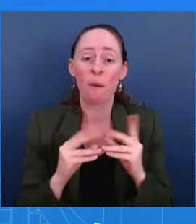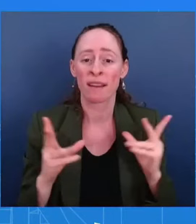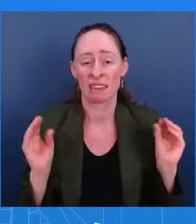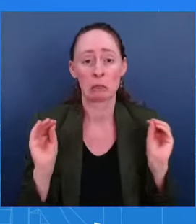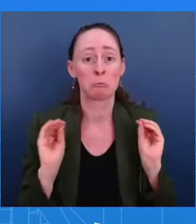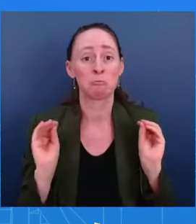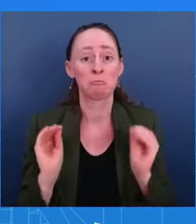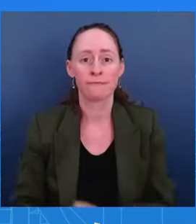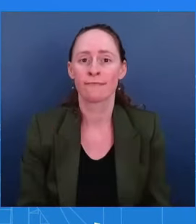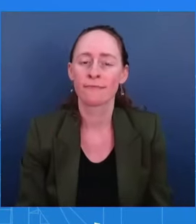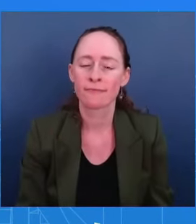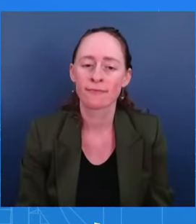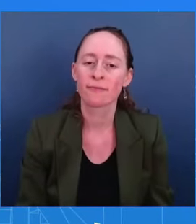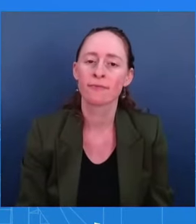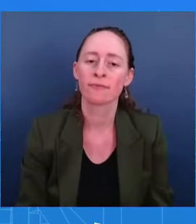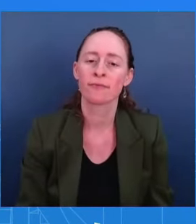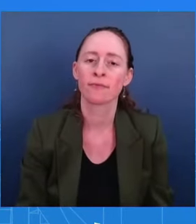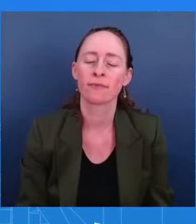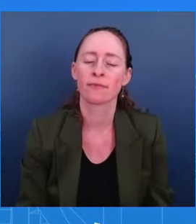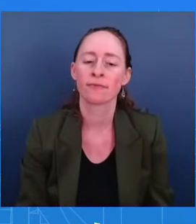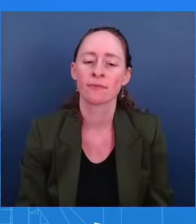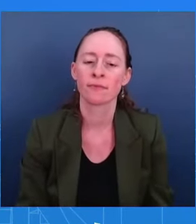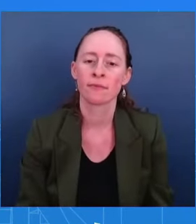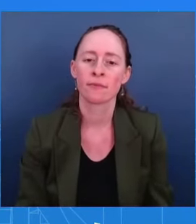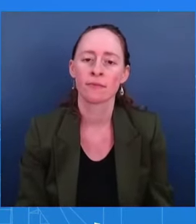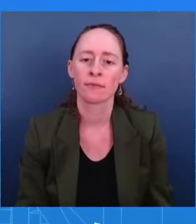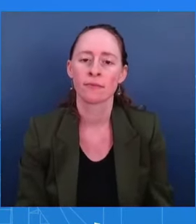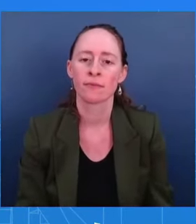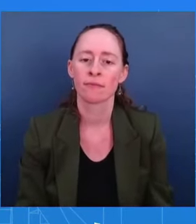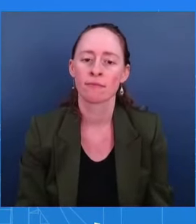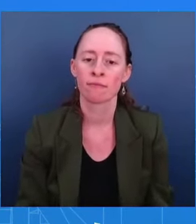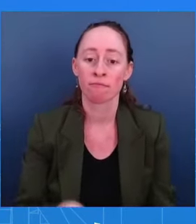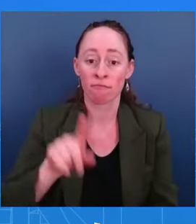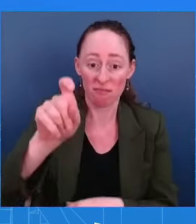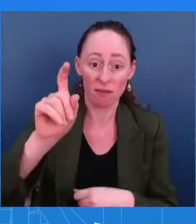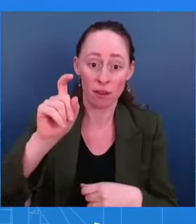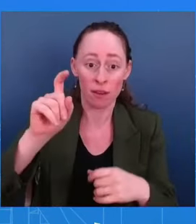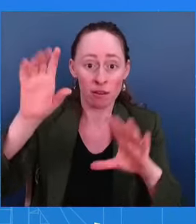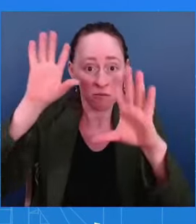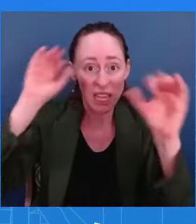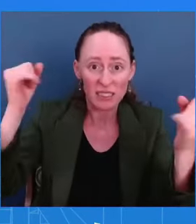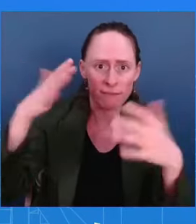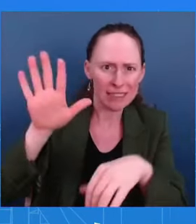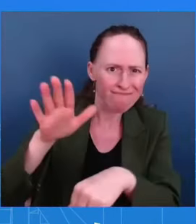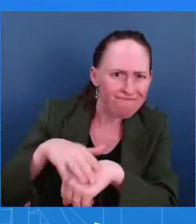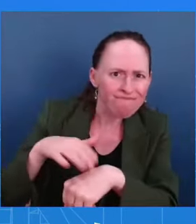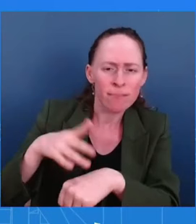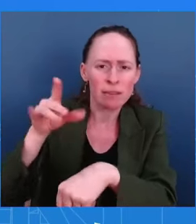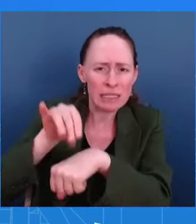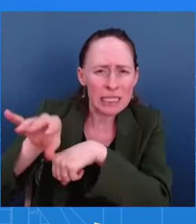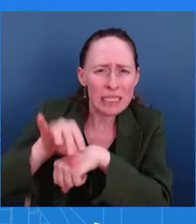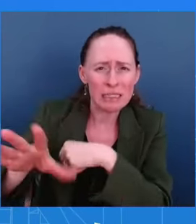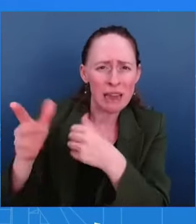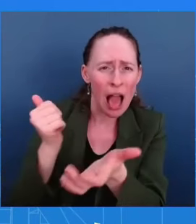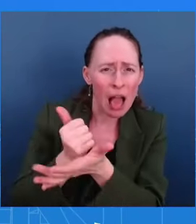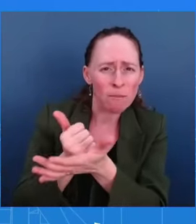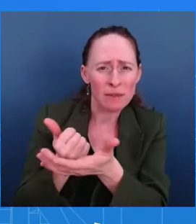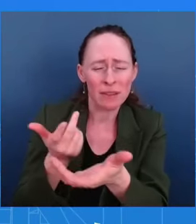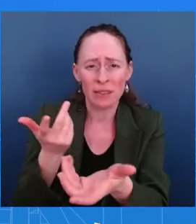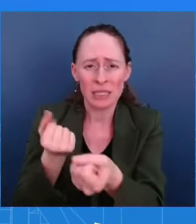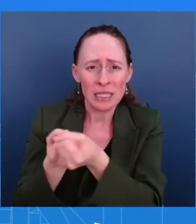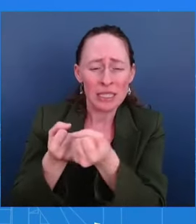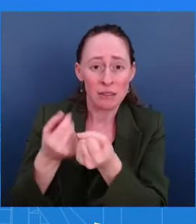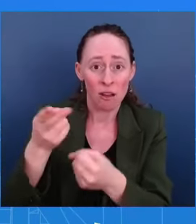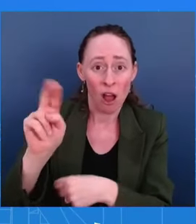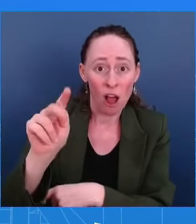advised Hunter in any way on how to approach the He's a private citizen. He has his own legal representation. And